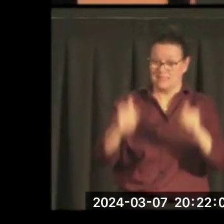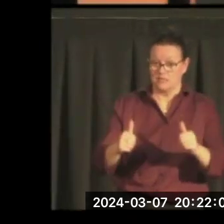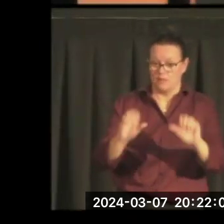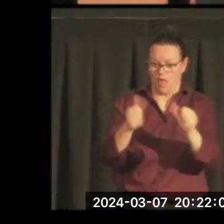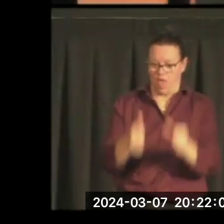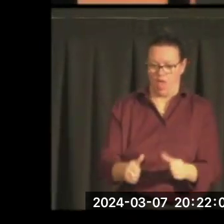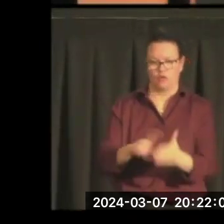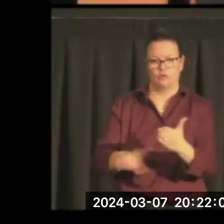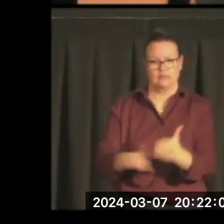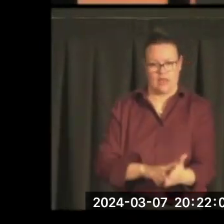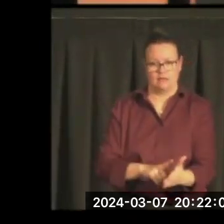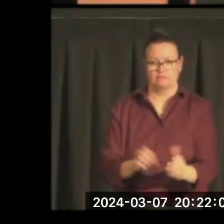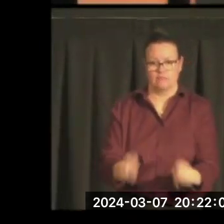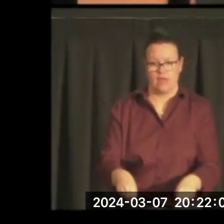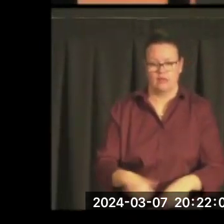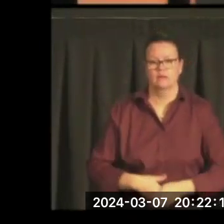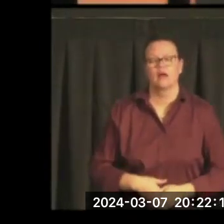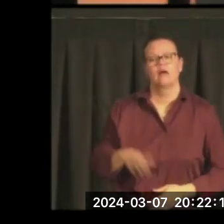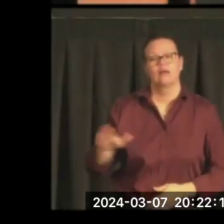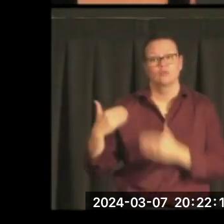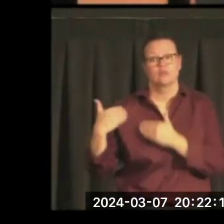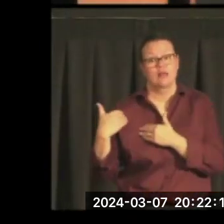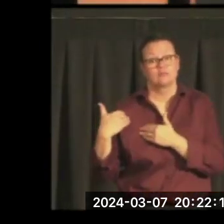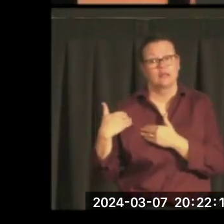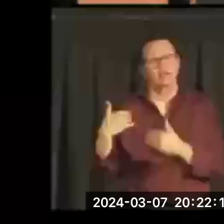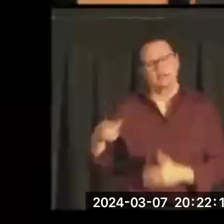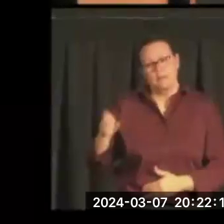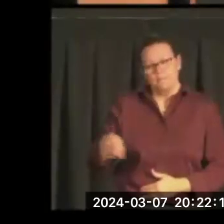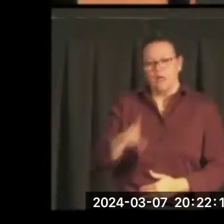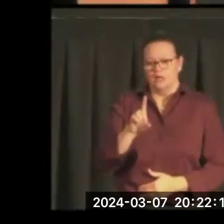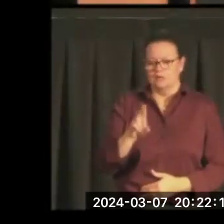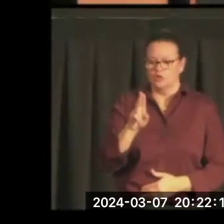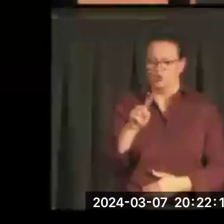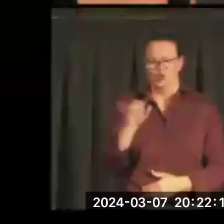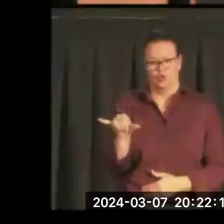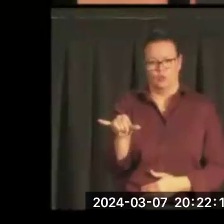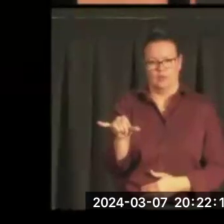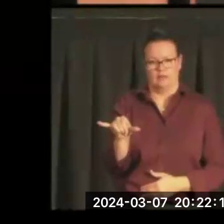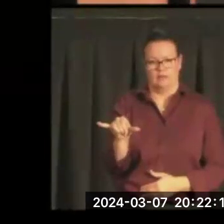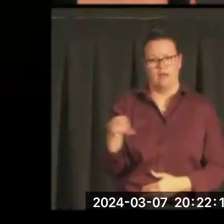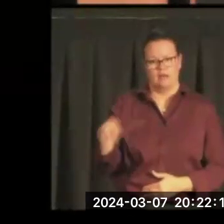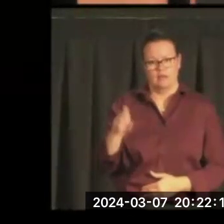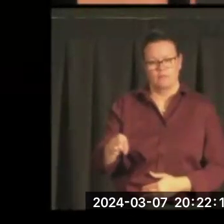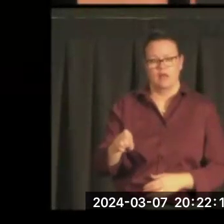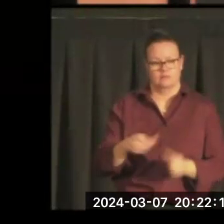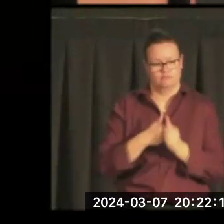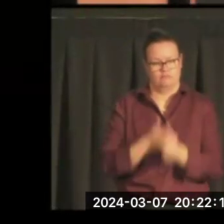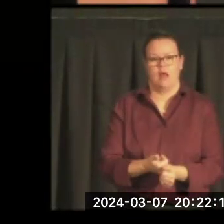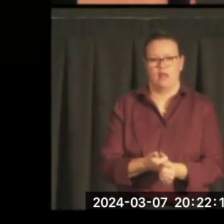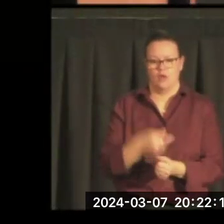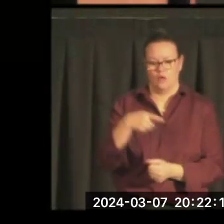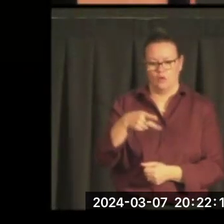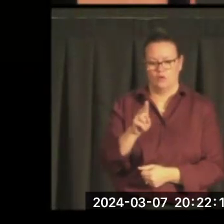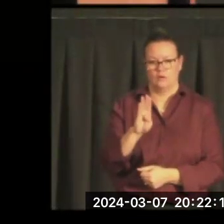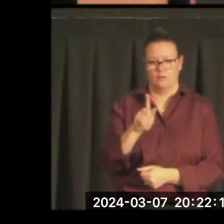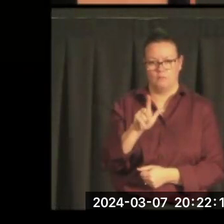A sense of responsibility to do his duty. To exercise public service. Moreover,